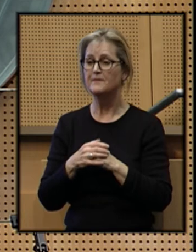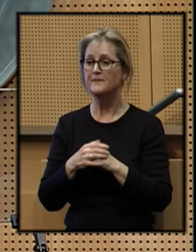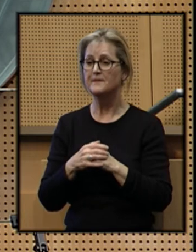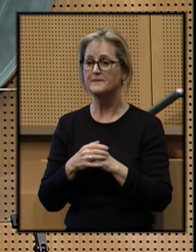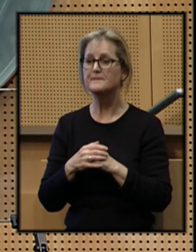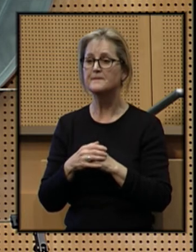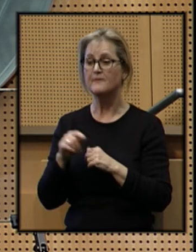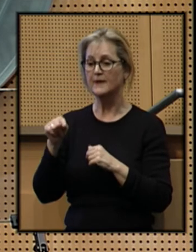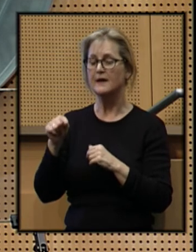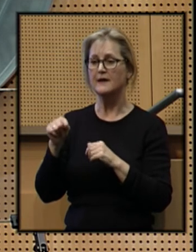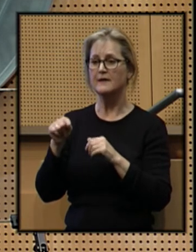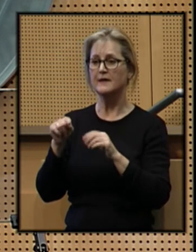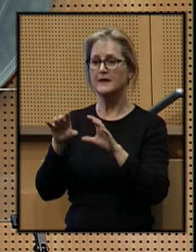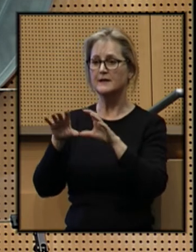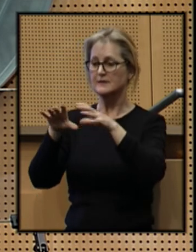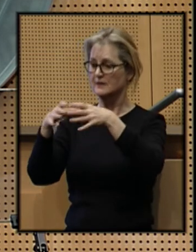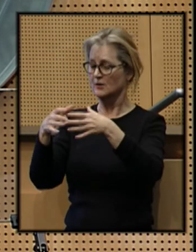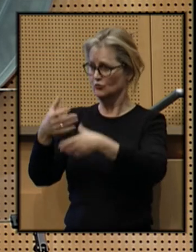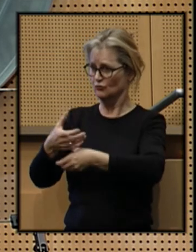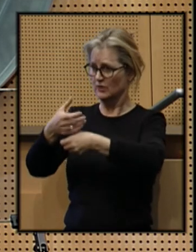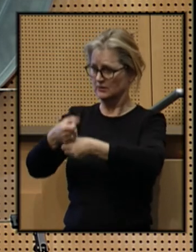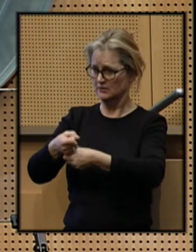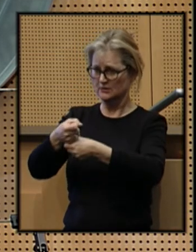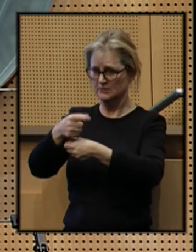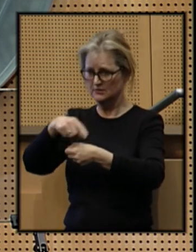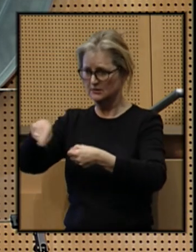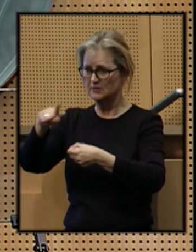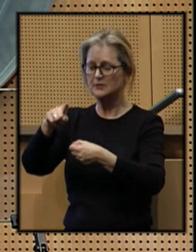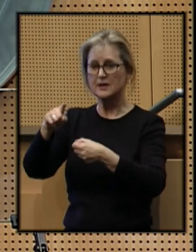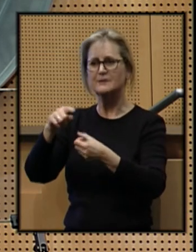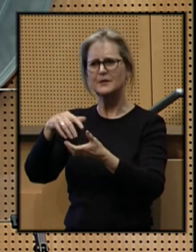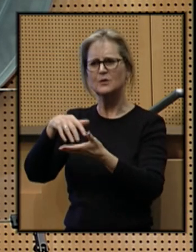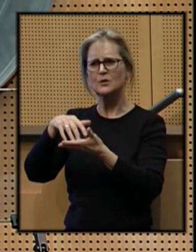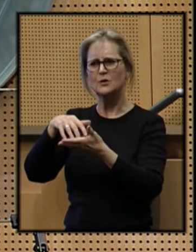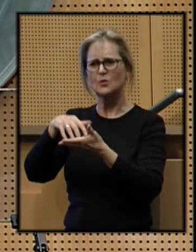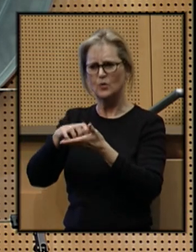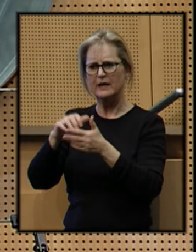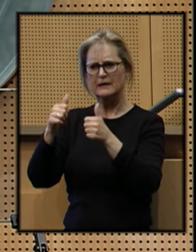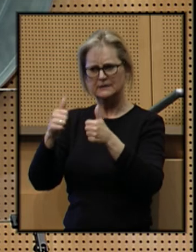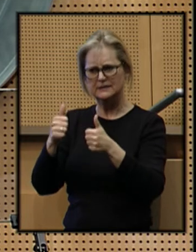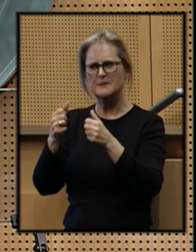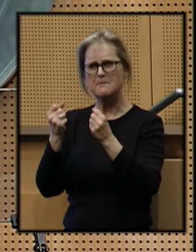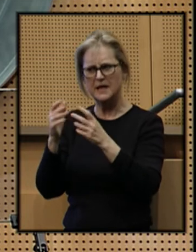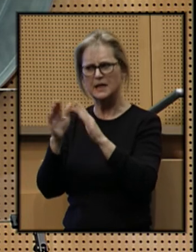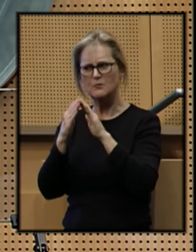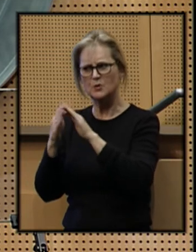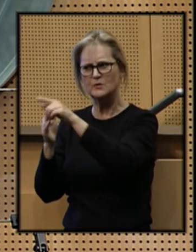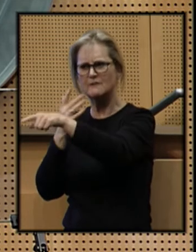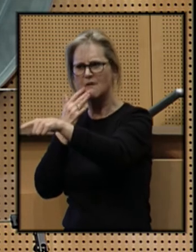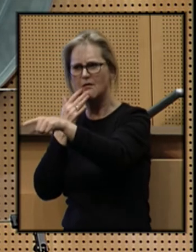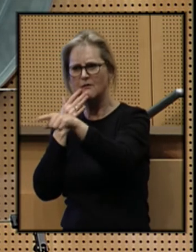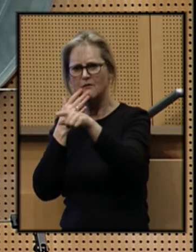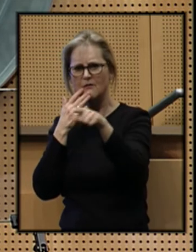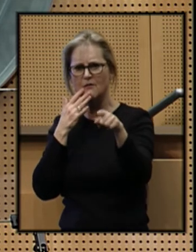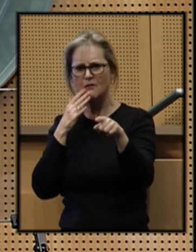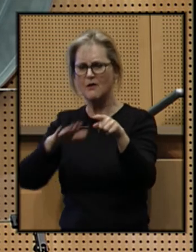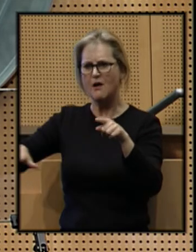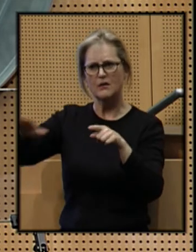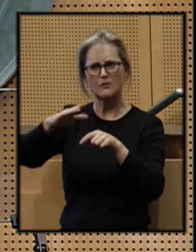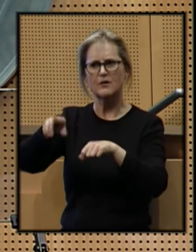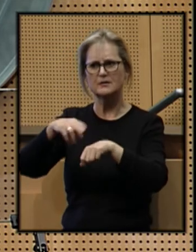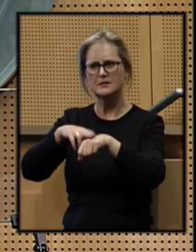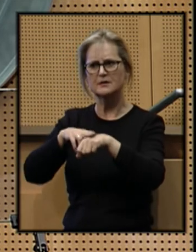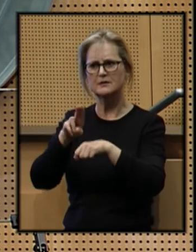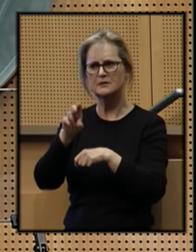This collective sense of trust has been weakened in many communities of color all across the